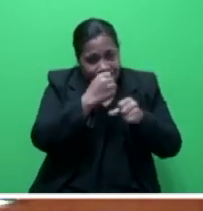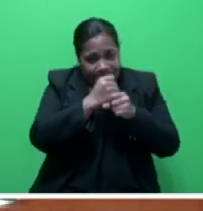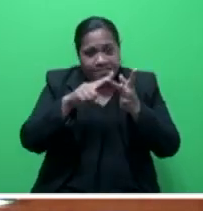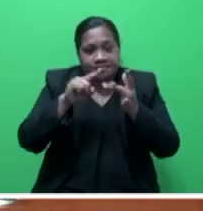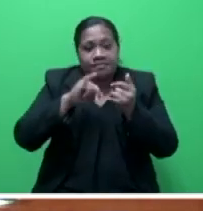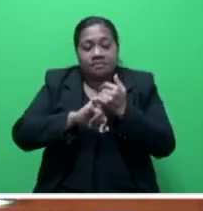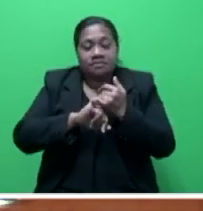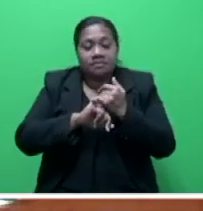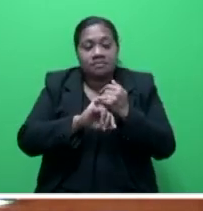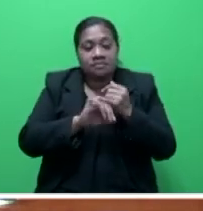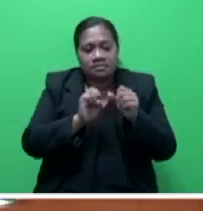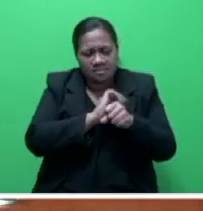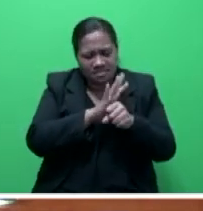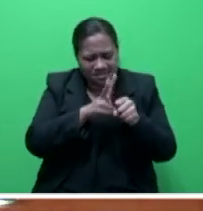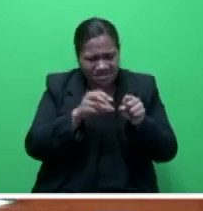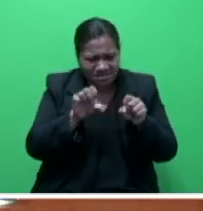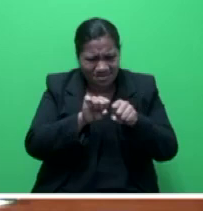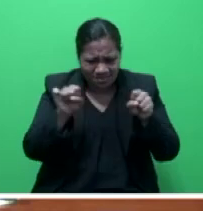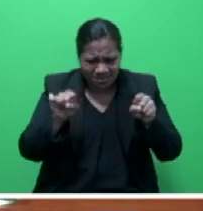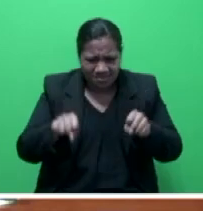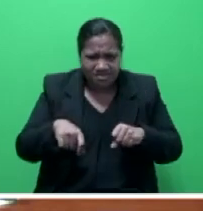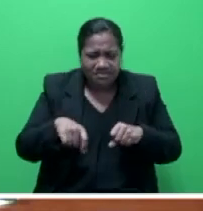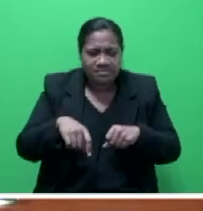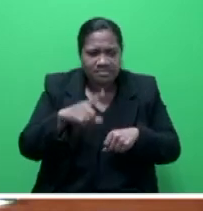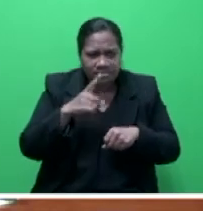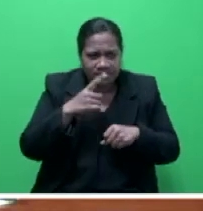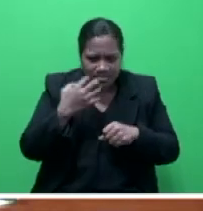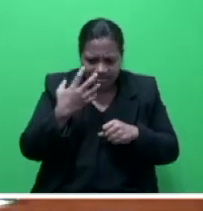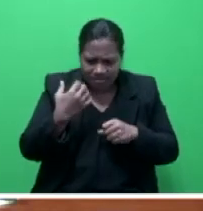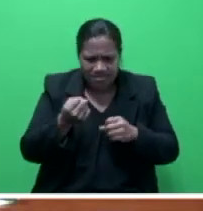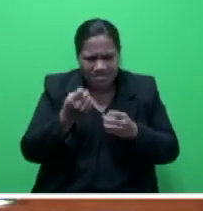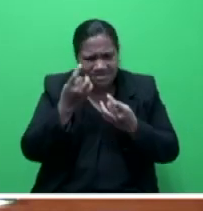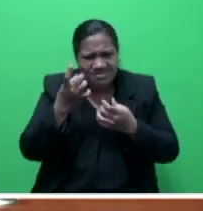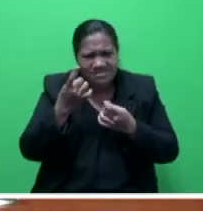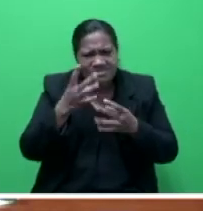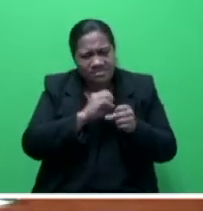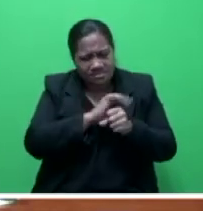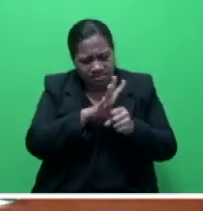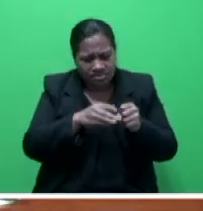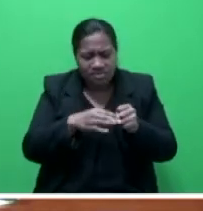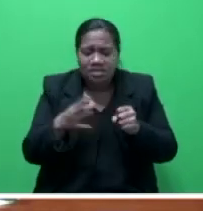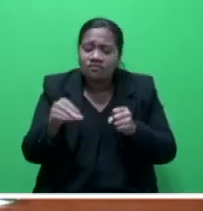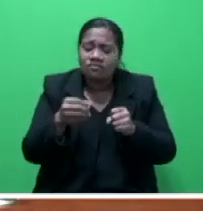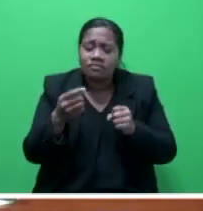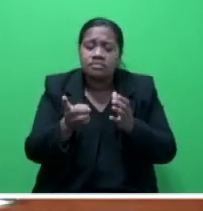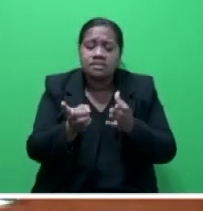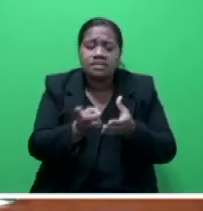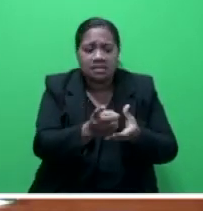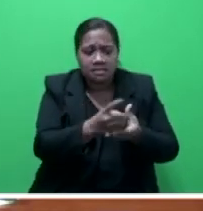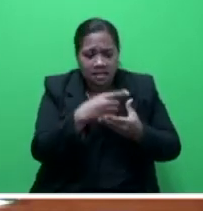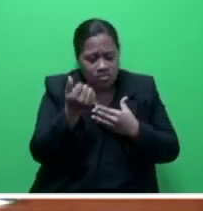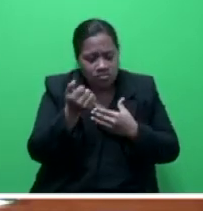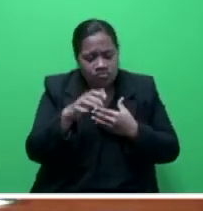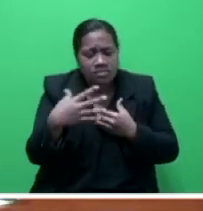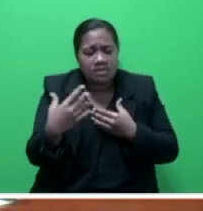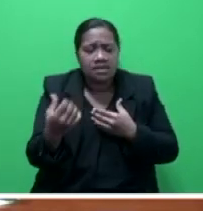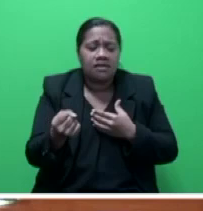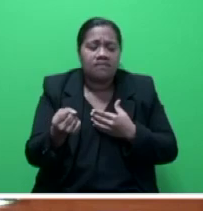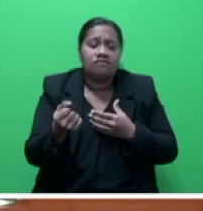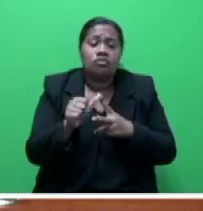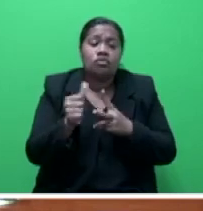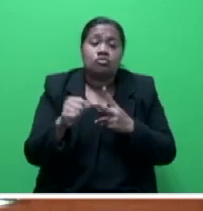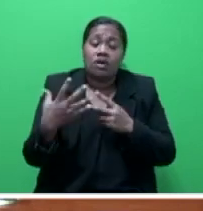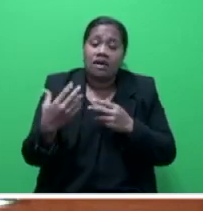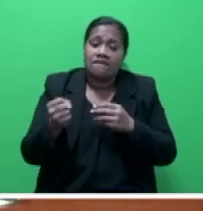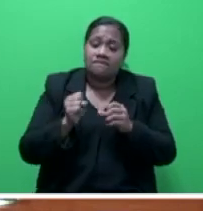so that they can overlay information from COVID-19 on the data sets that they already had. And we also developed